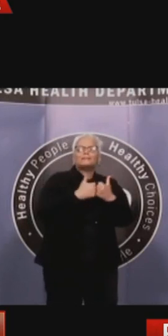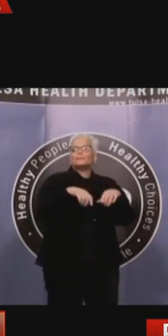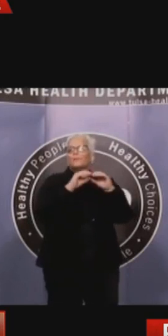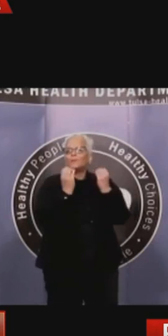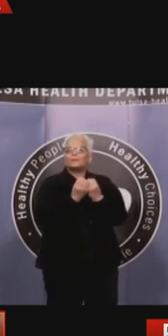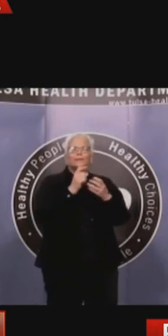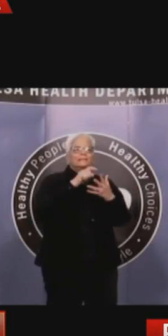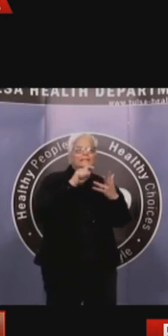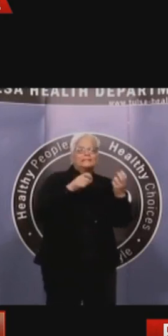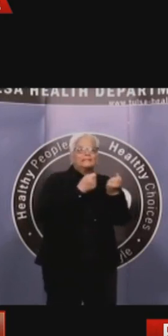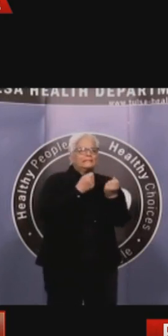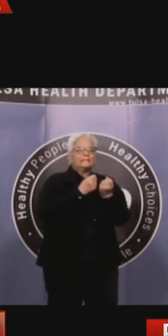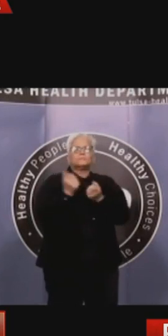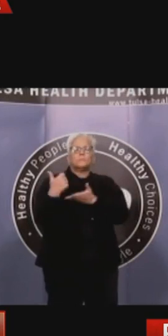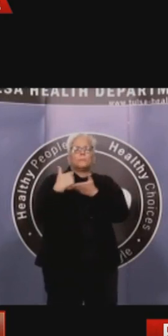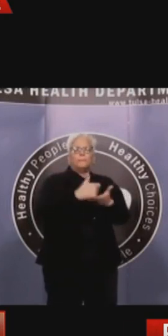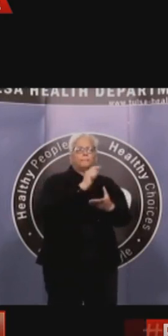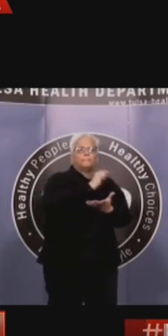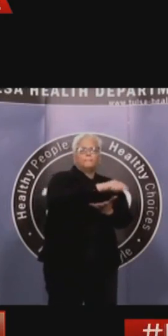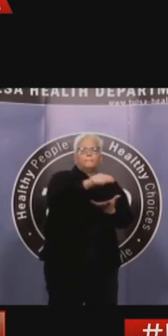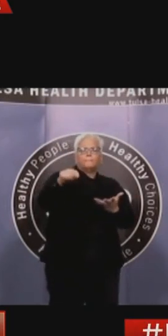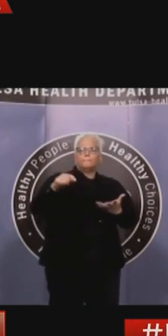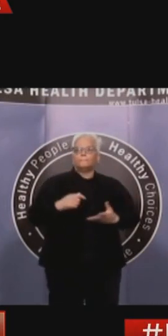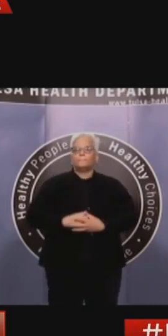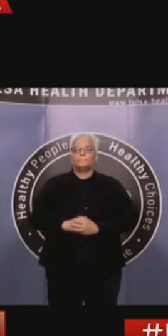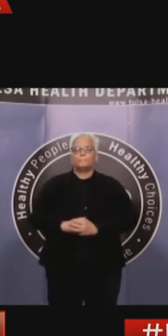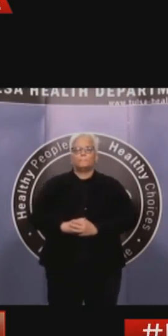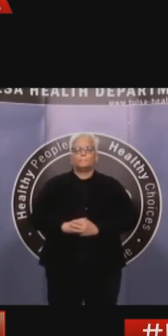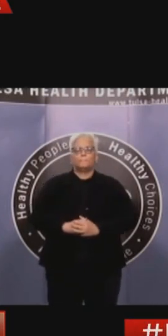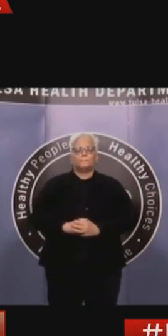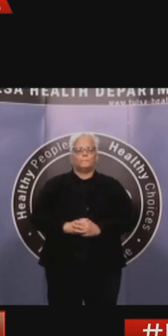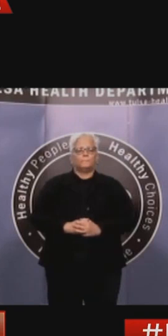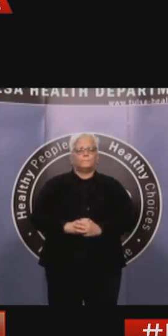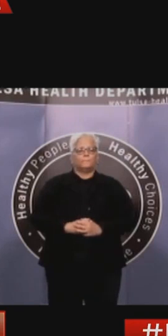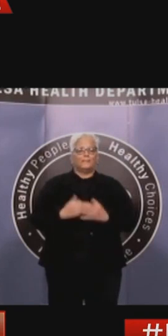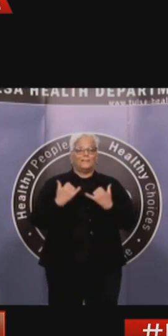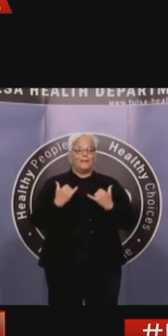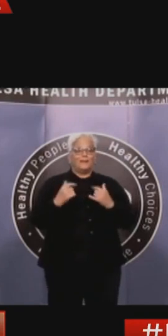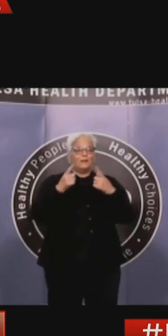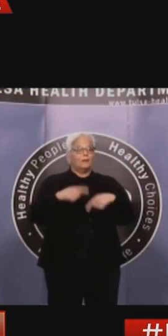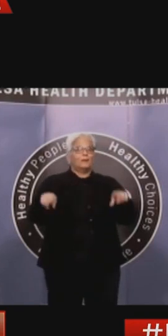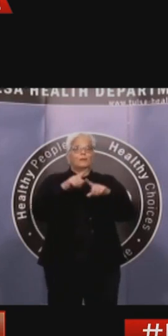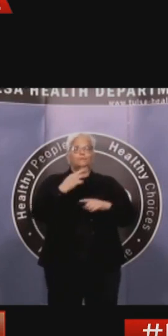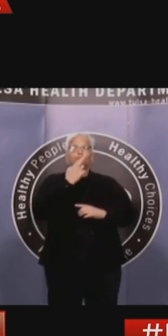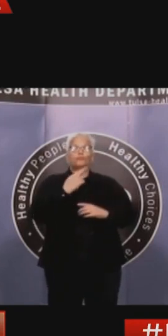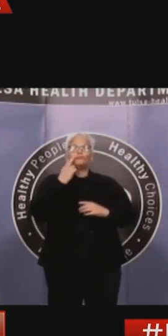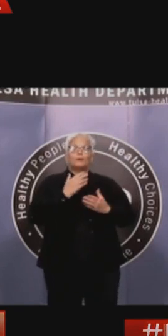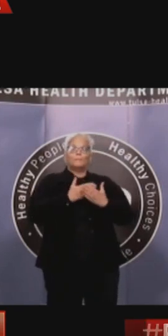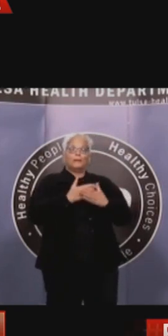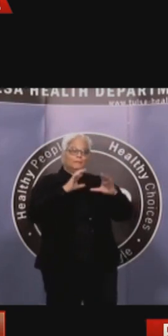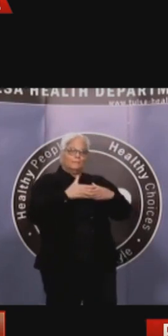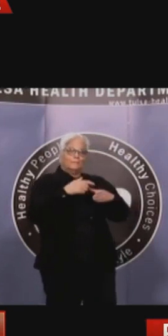one. The restaurant employee fund set up by the Lobeck-Taylor Foundation has already cut checks for some 235